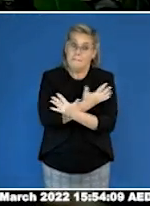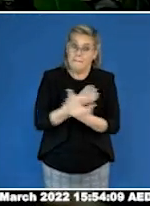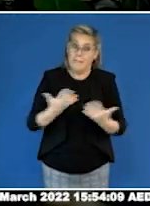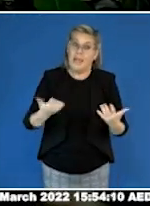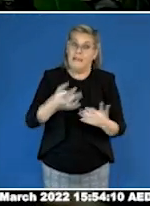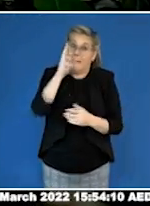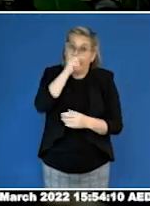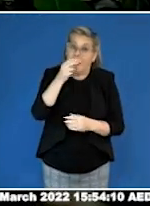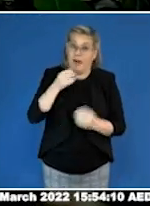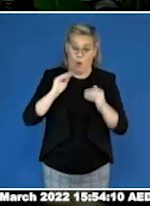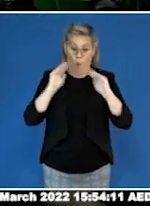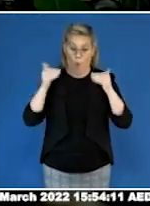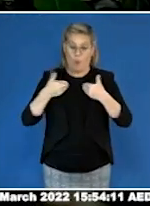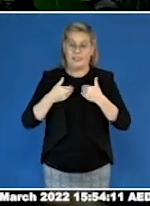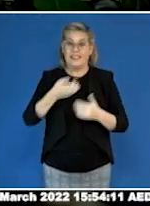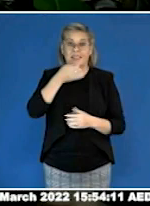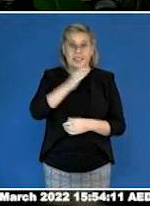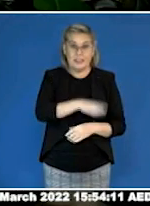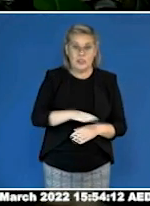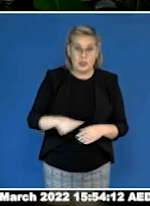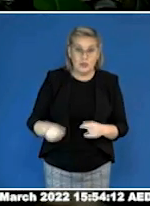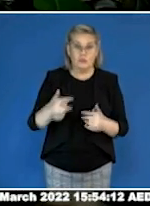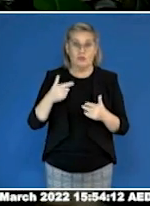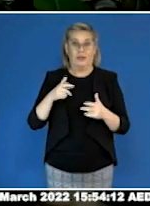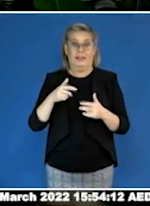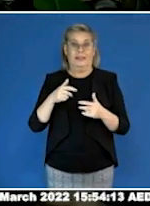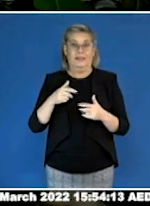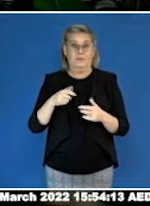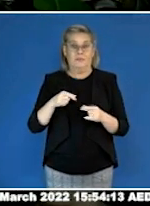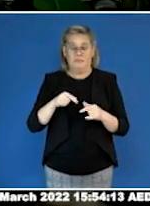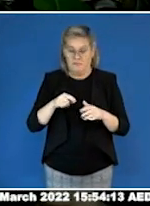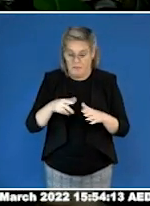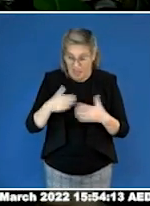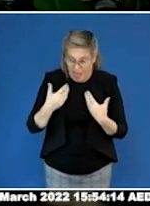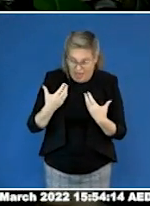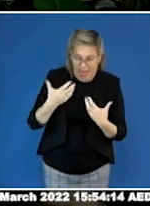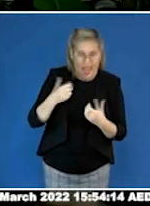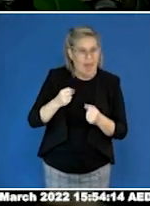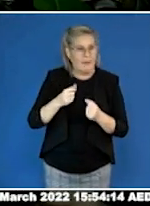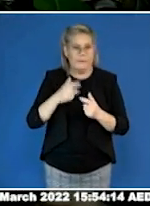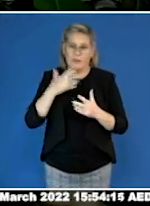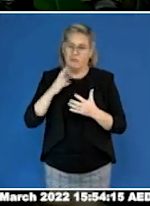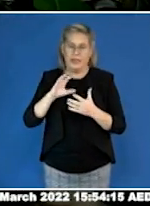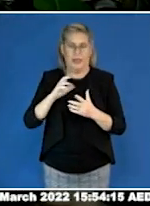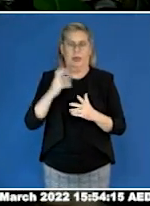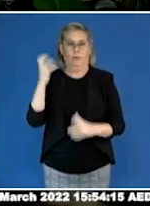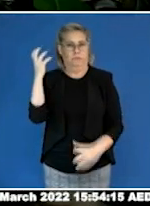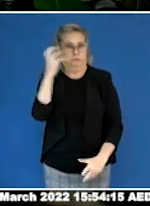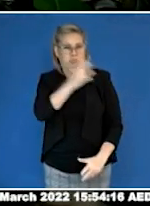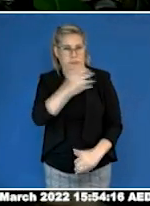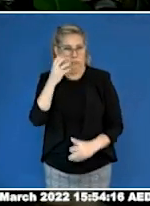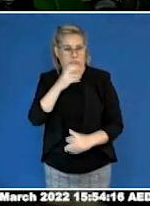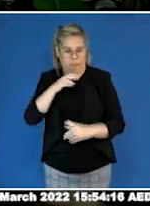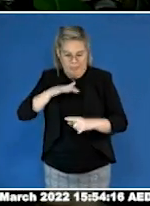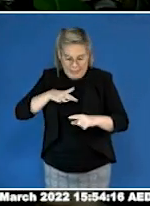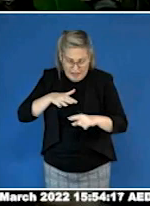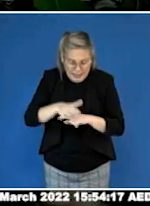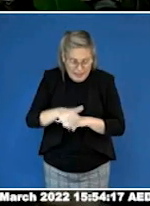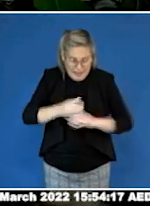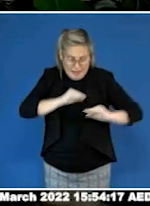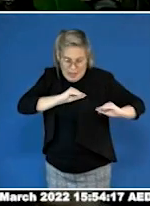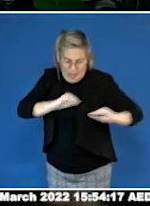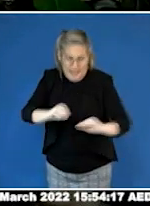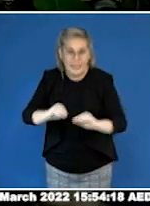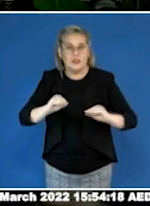early years, which goes on to have such an impact on how they experience the world as adults. It is generally